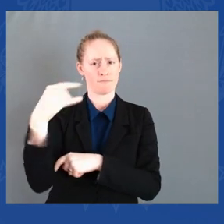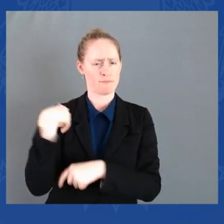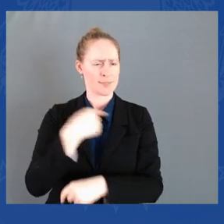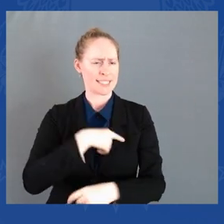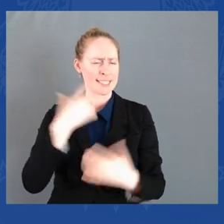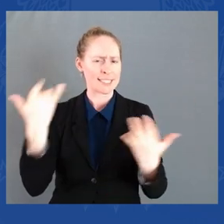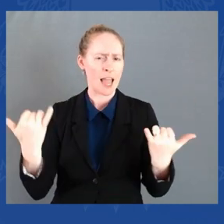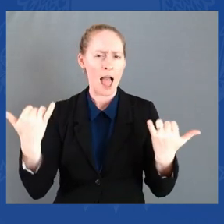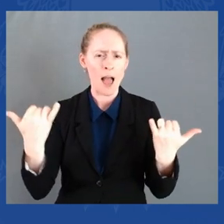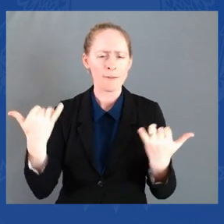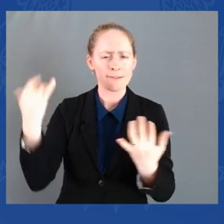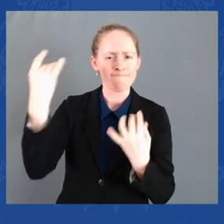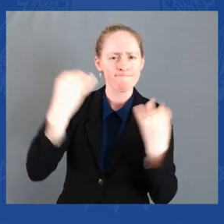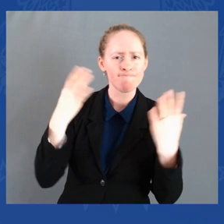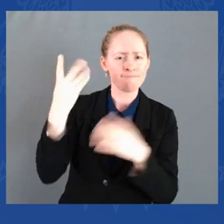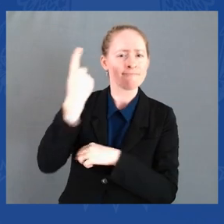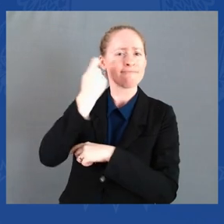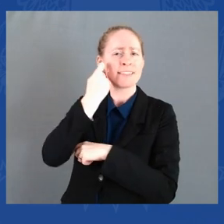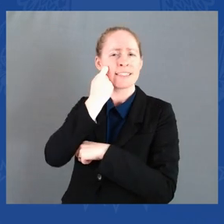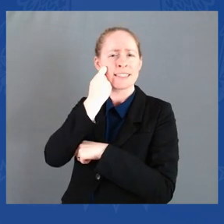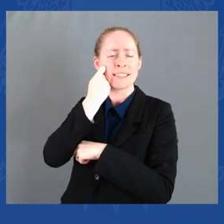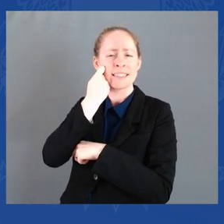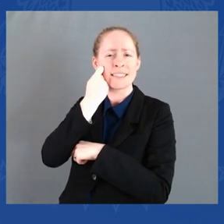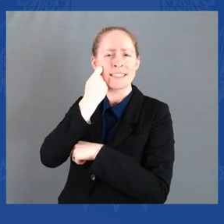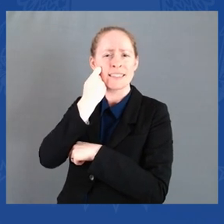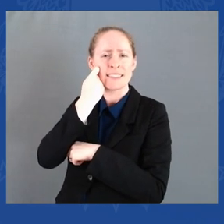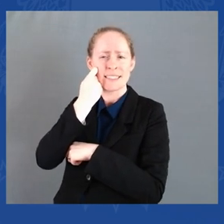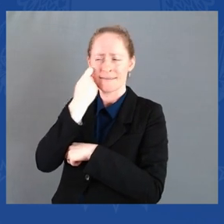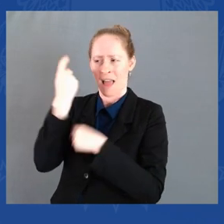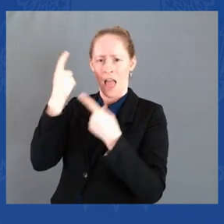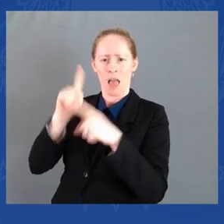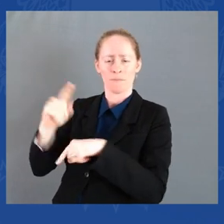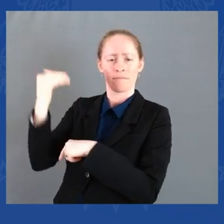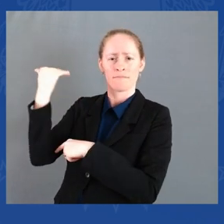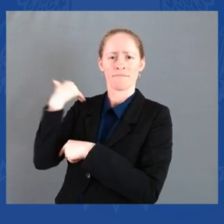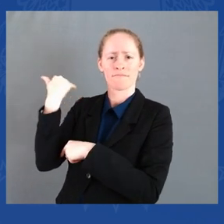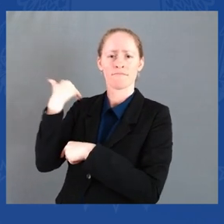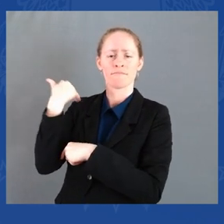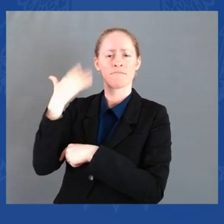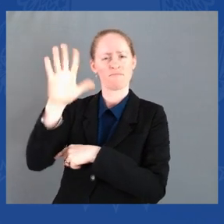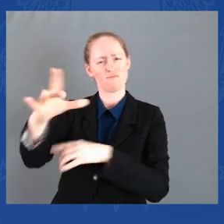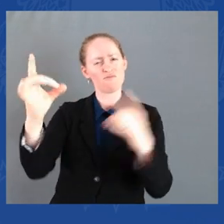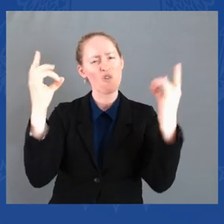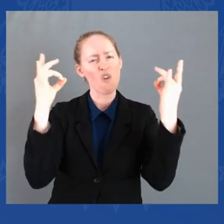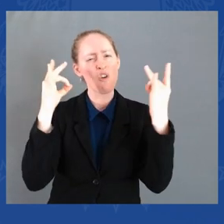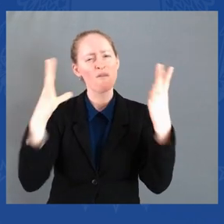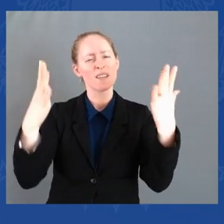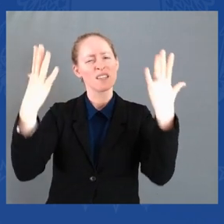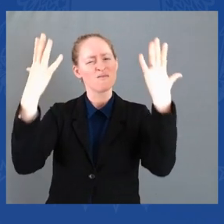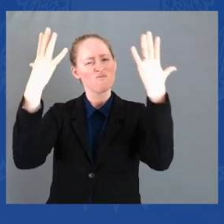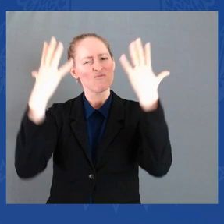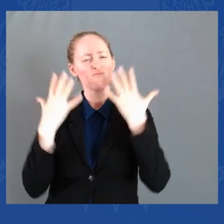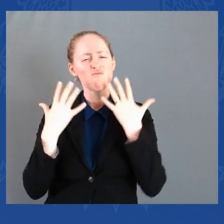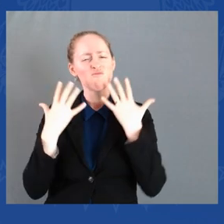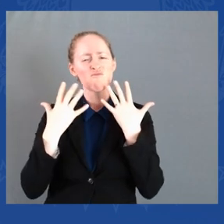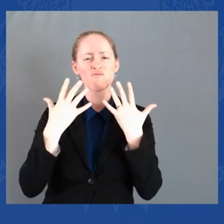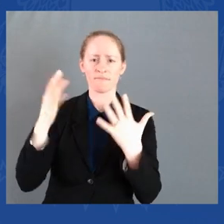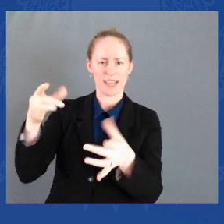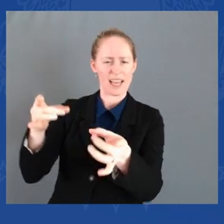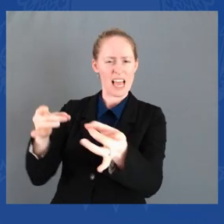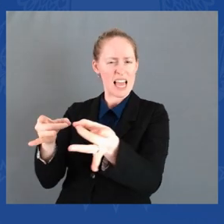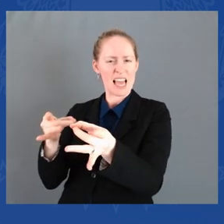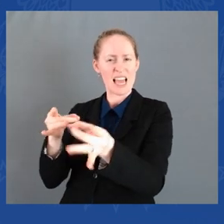York, targeting black Americans. And, you know, it was only last year, as the ambassador said, only last year